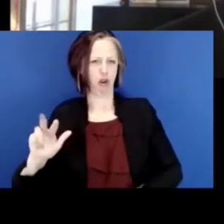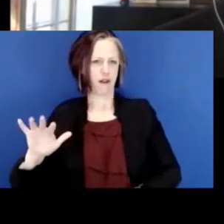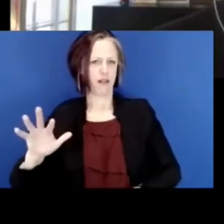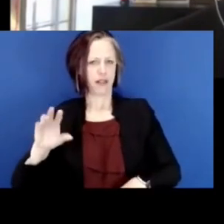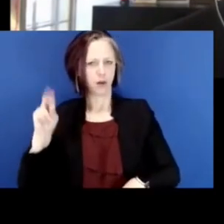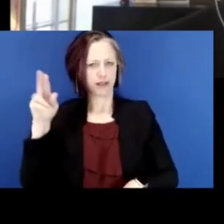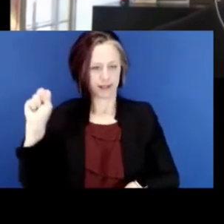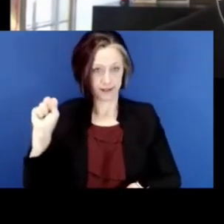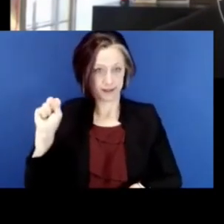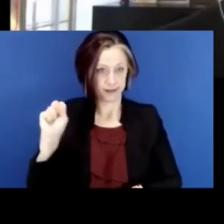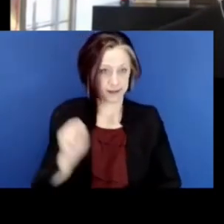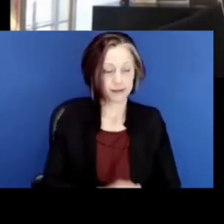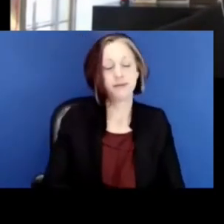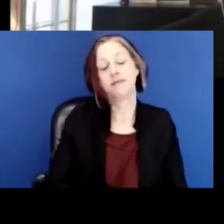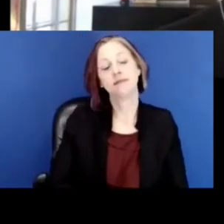the country.